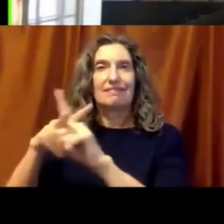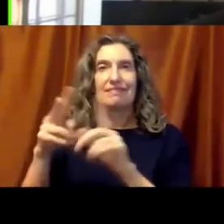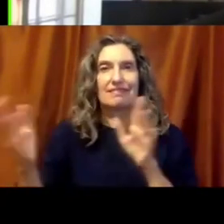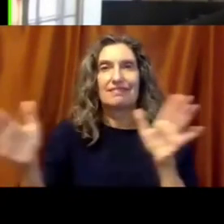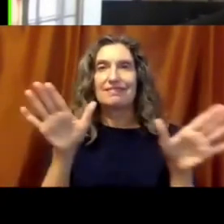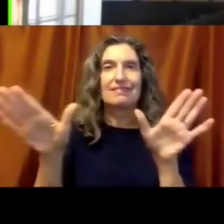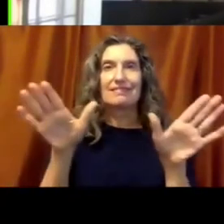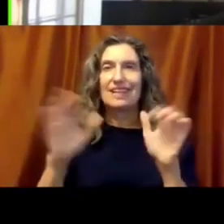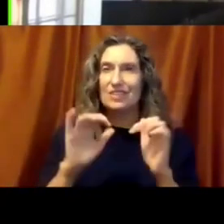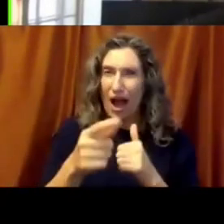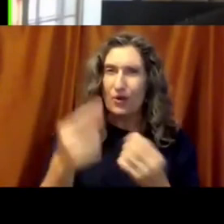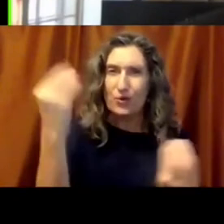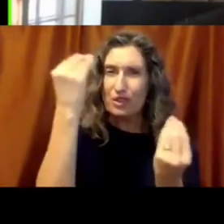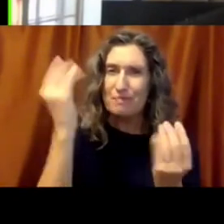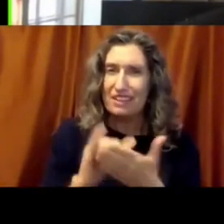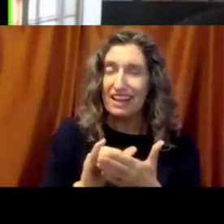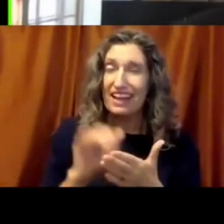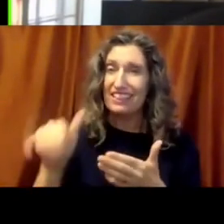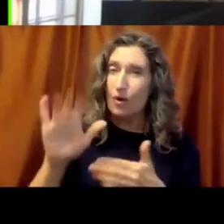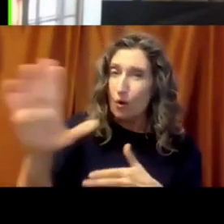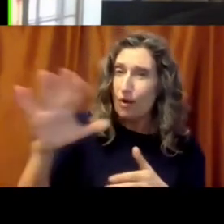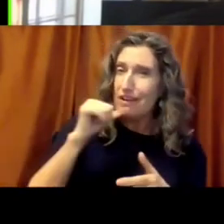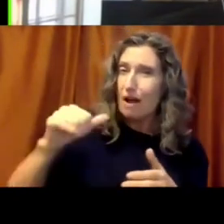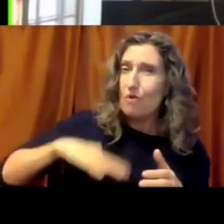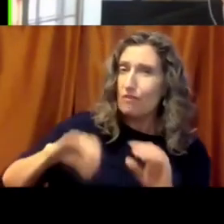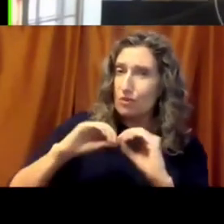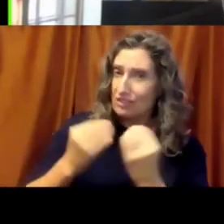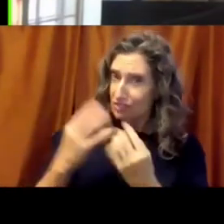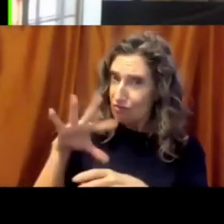the nonprofit and, you know, that sort of thing?